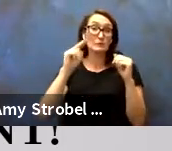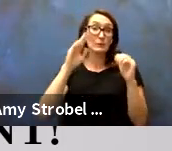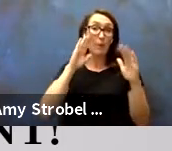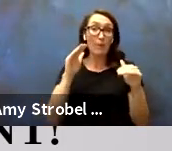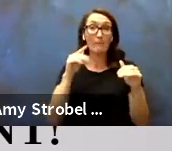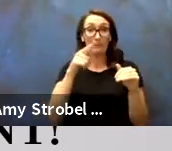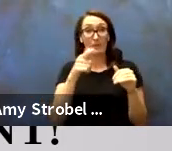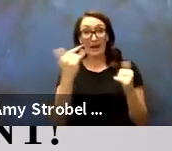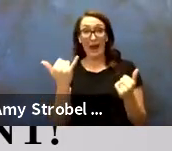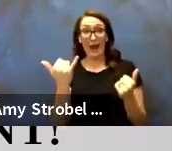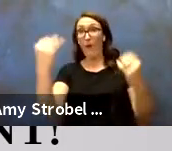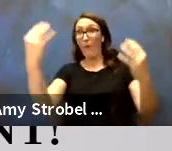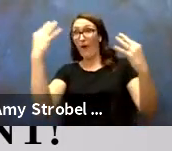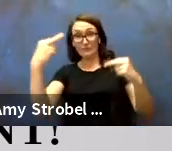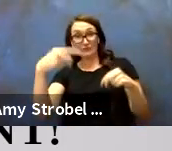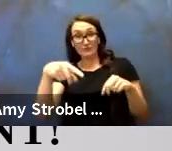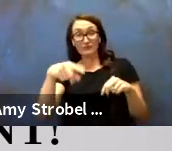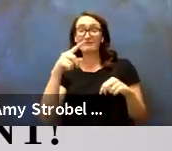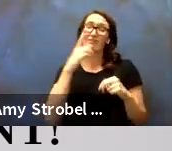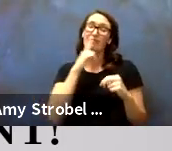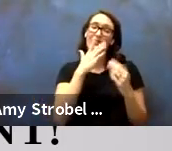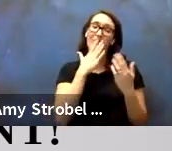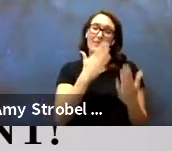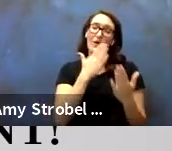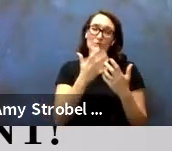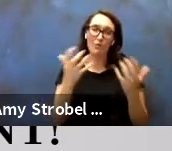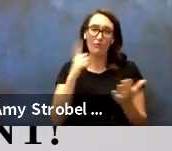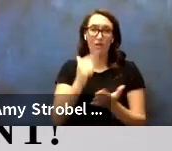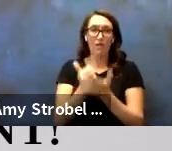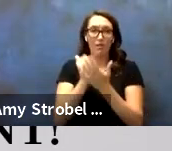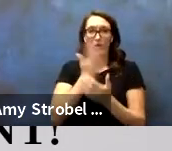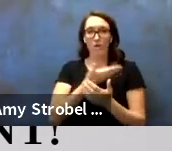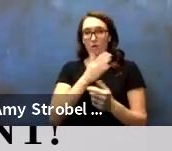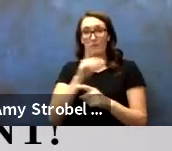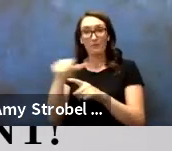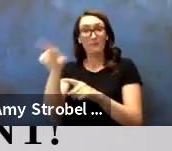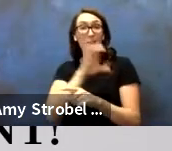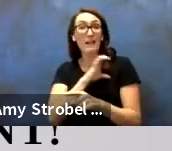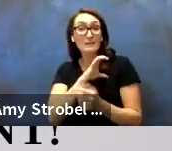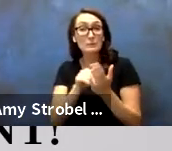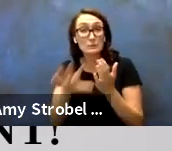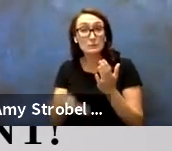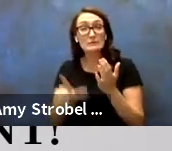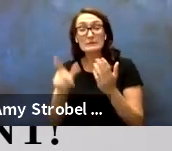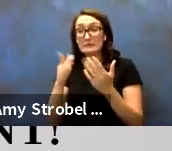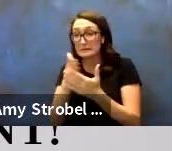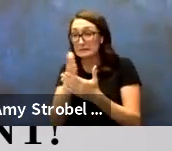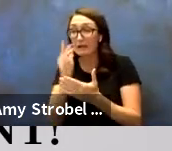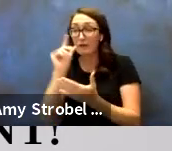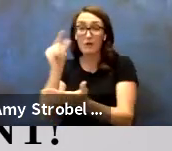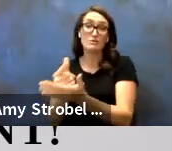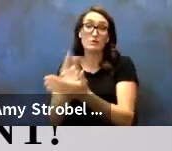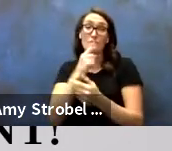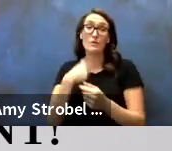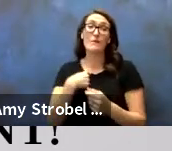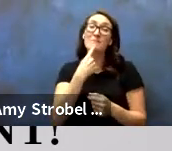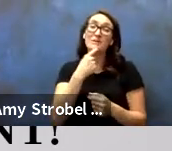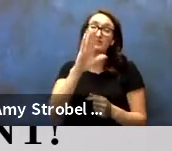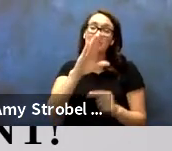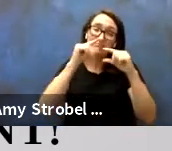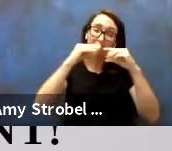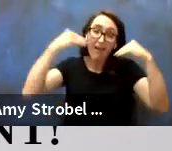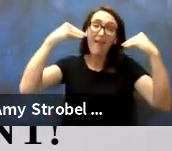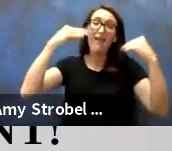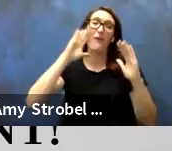watching on this live. Thank you so much for helping all of our police cadets get through the program. We miss your smile and I